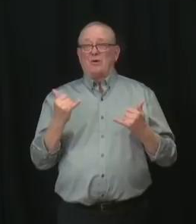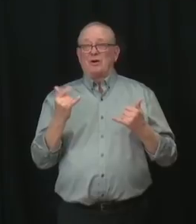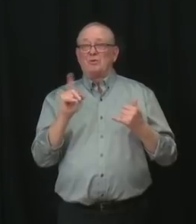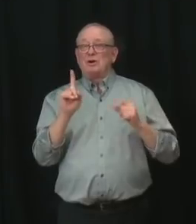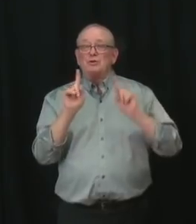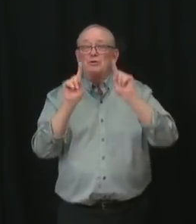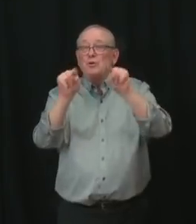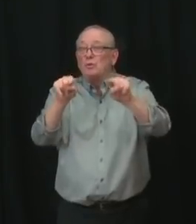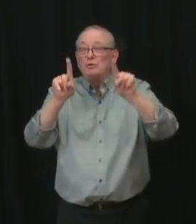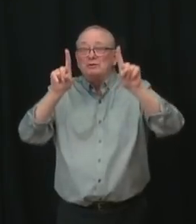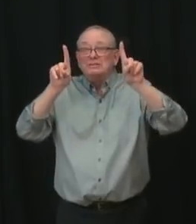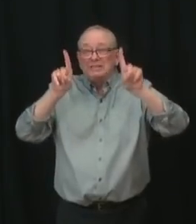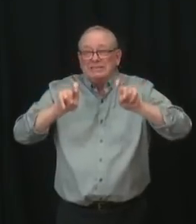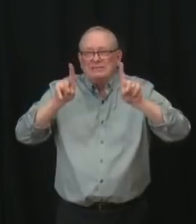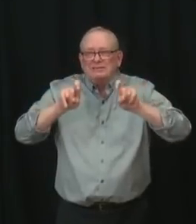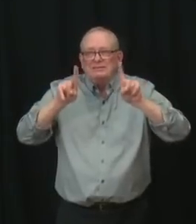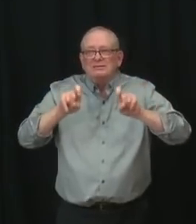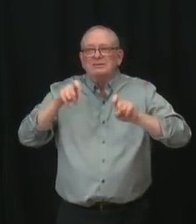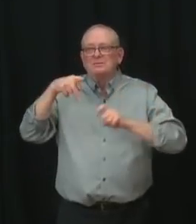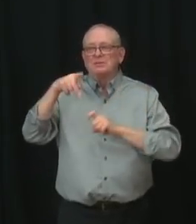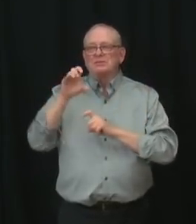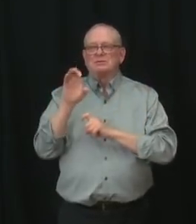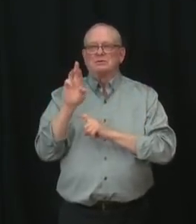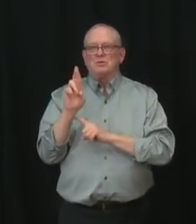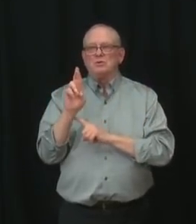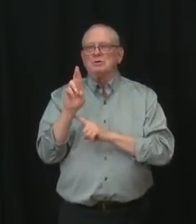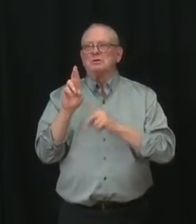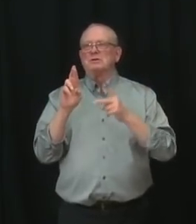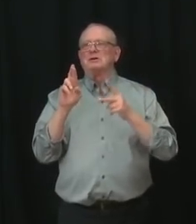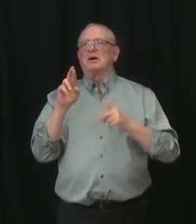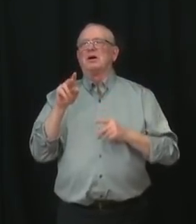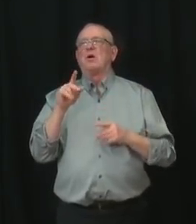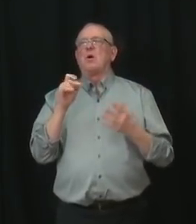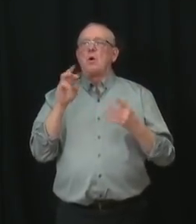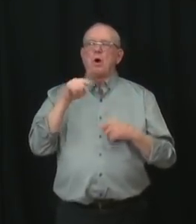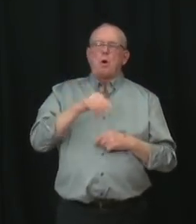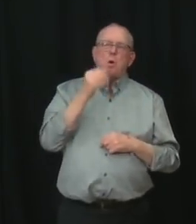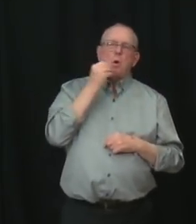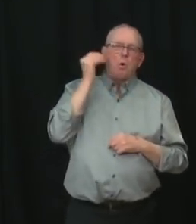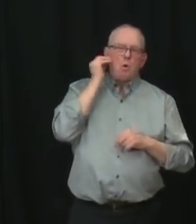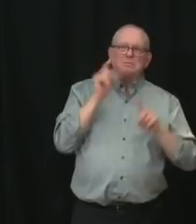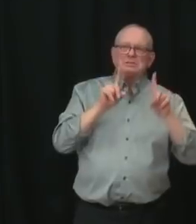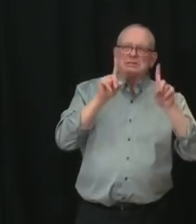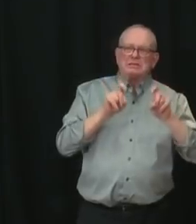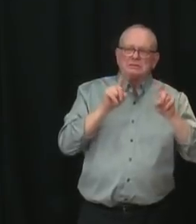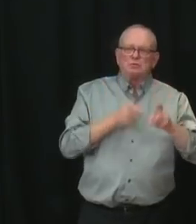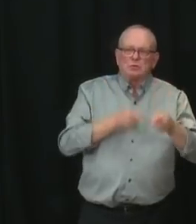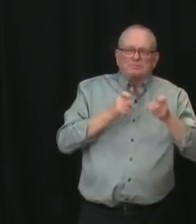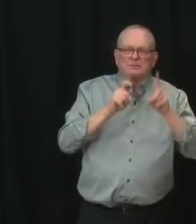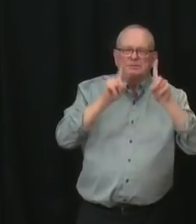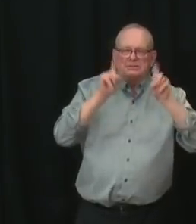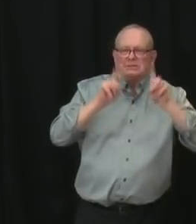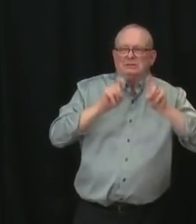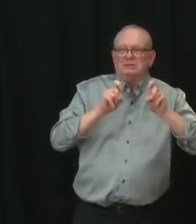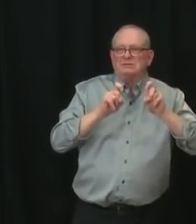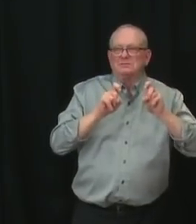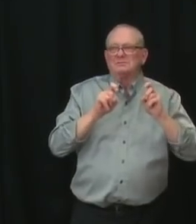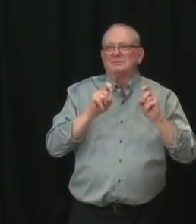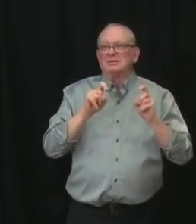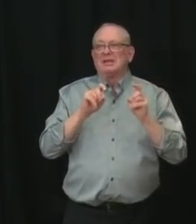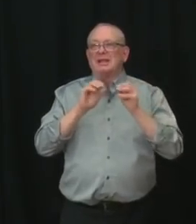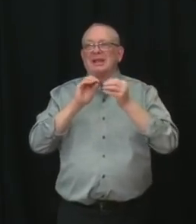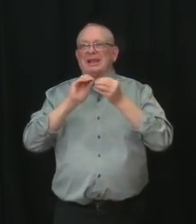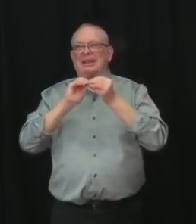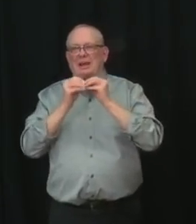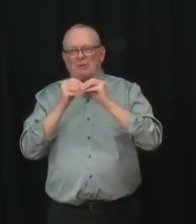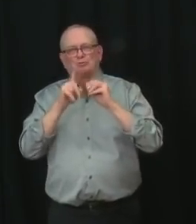number is much higher. What is less likely to be impacted by the testing criteria is our positivity rate, which is currently